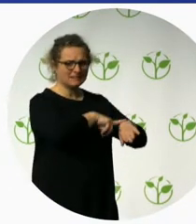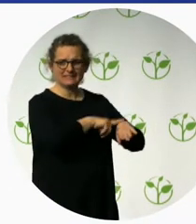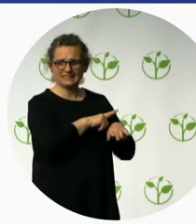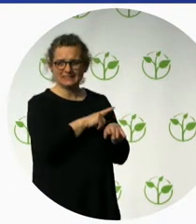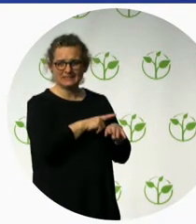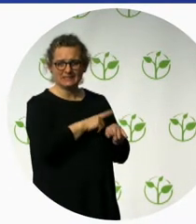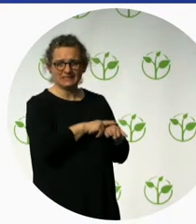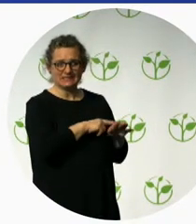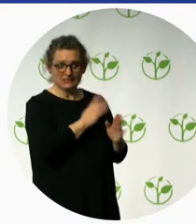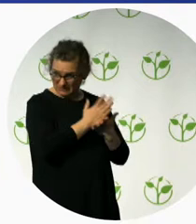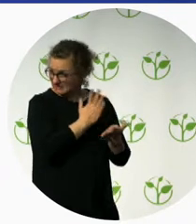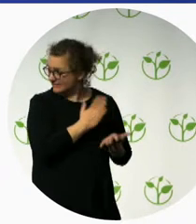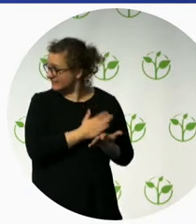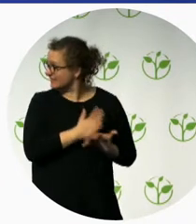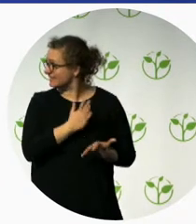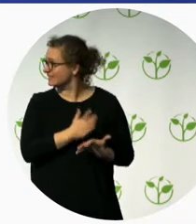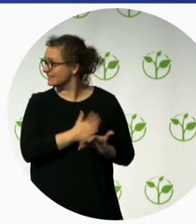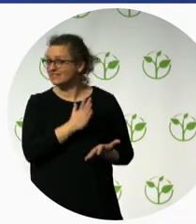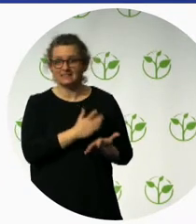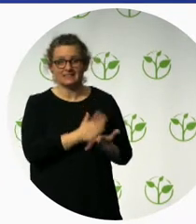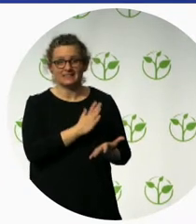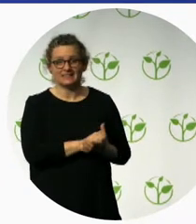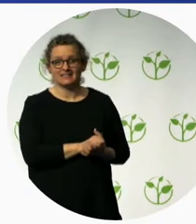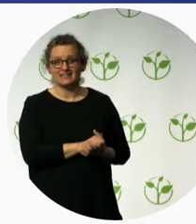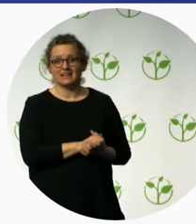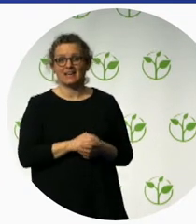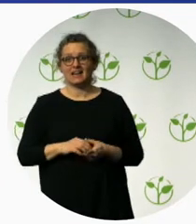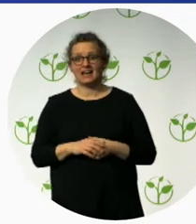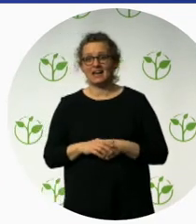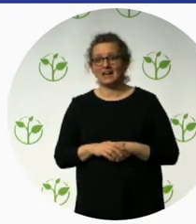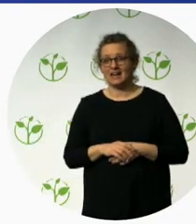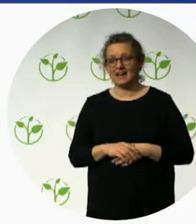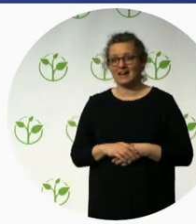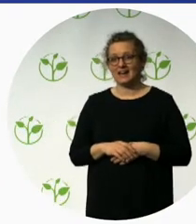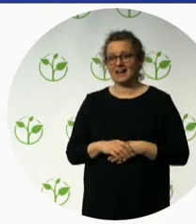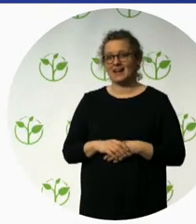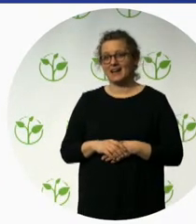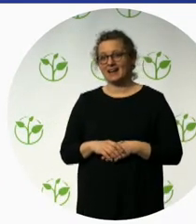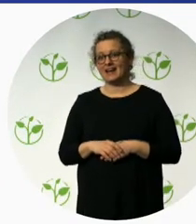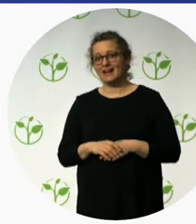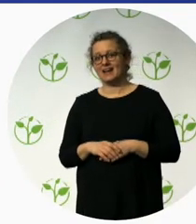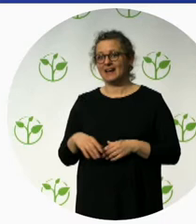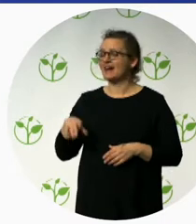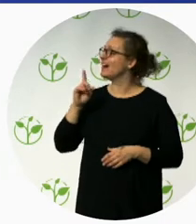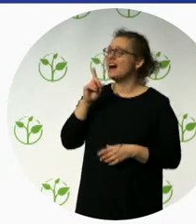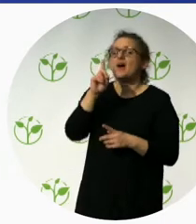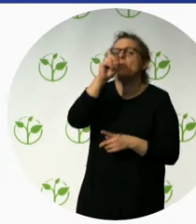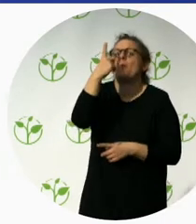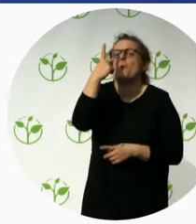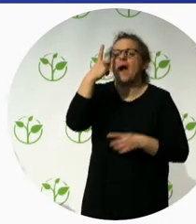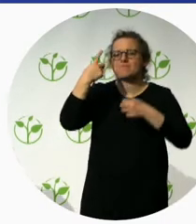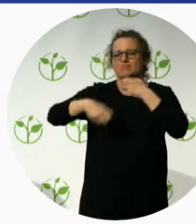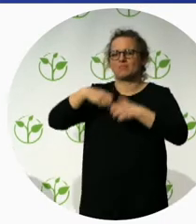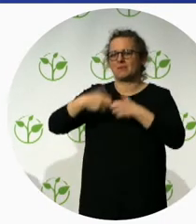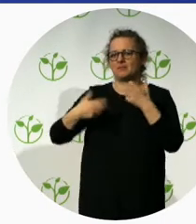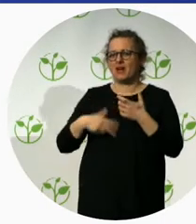Just quickly. Well, the thing is that we don't have a lot of financial resources to adequately promote the